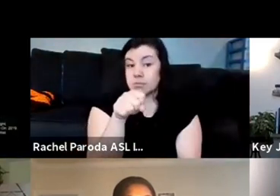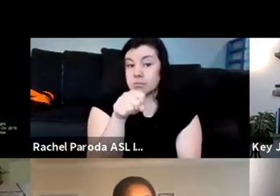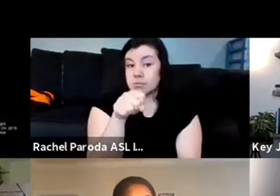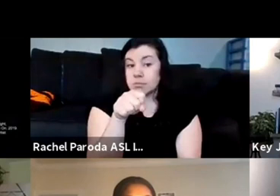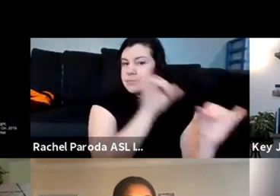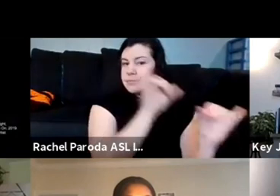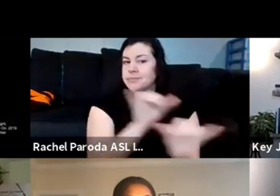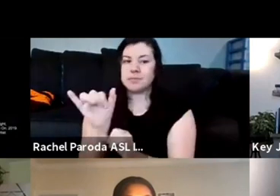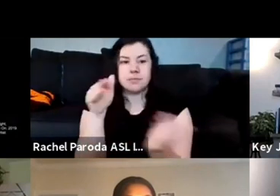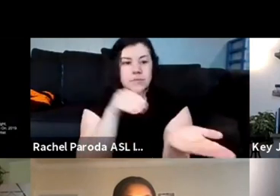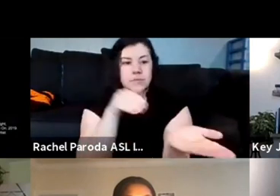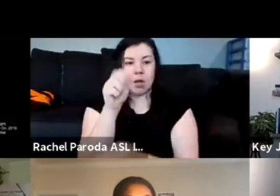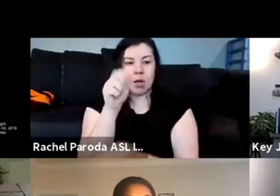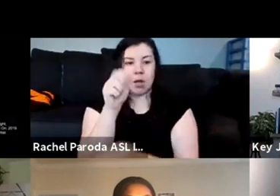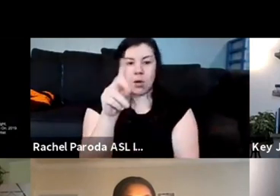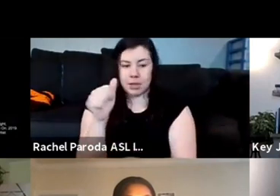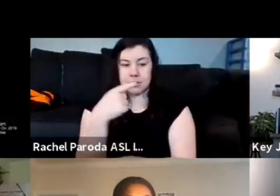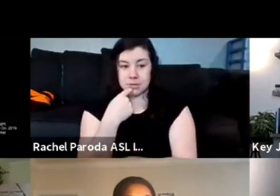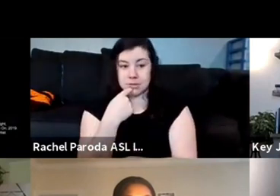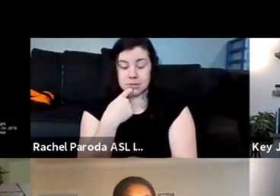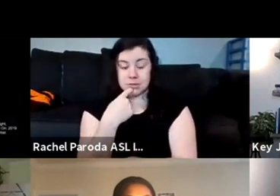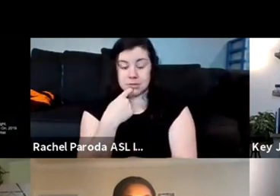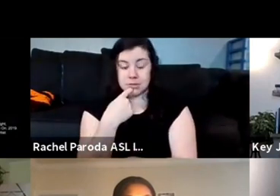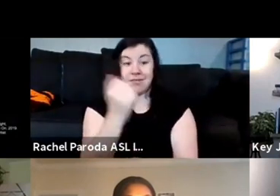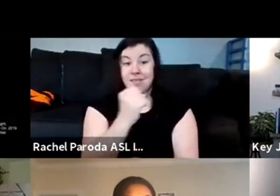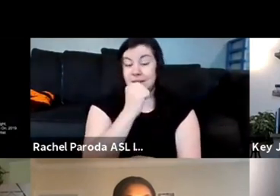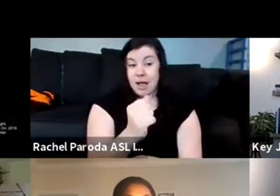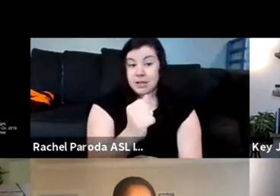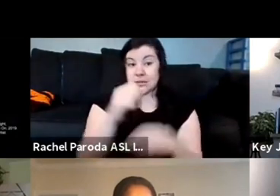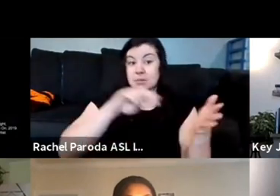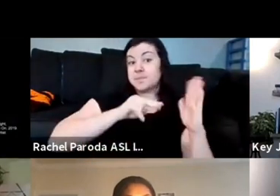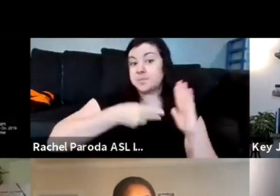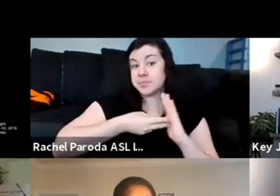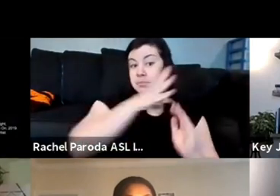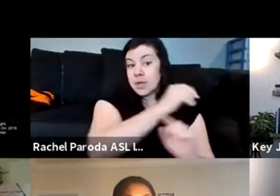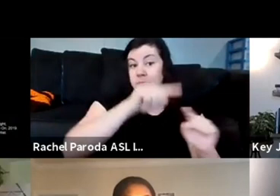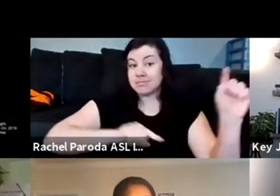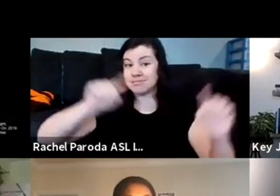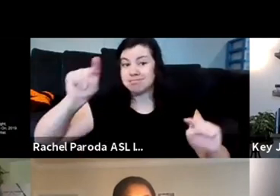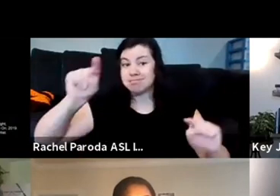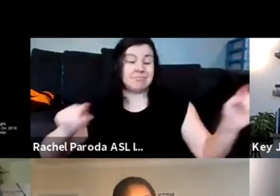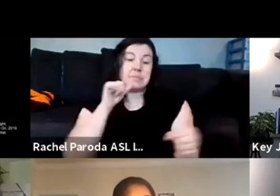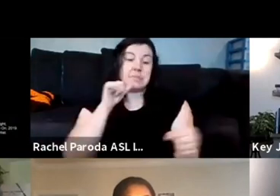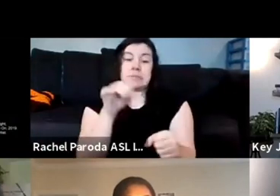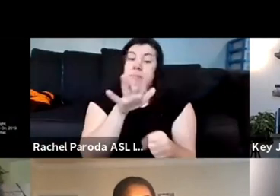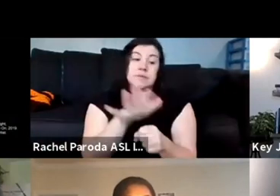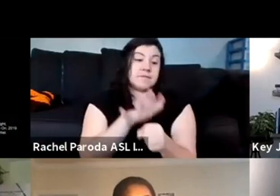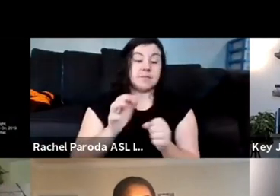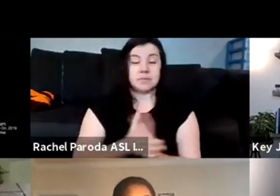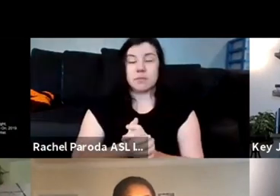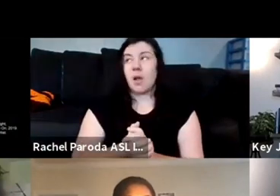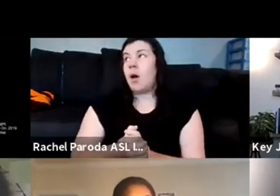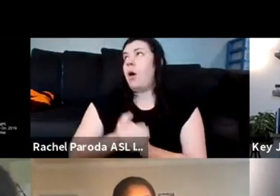intentional um and intersectional then it's not going to be enough oh my gosh this is such a rich